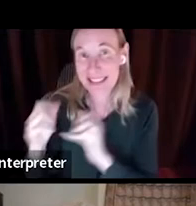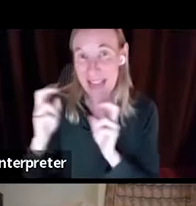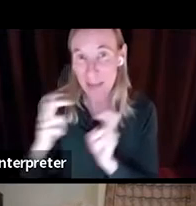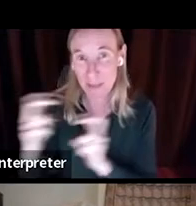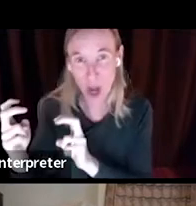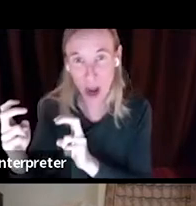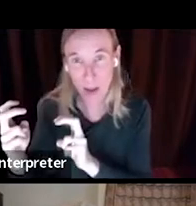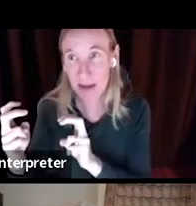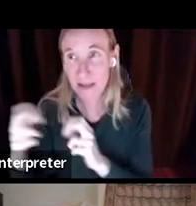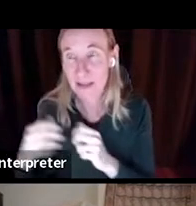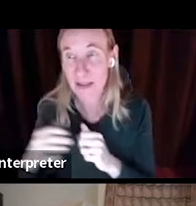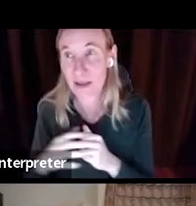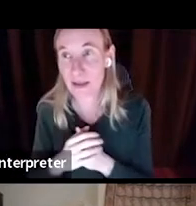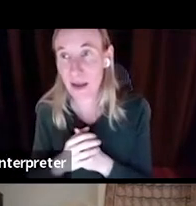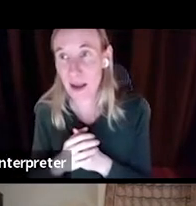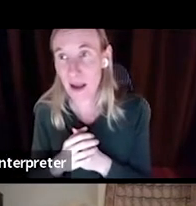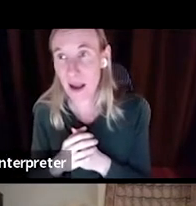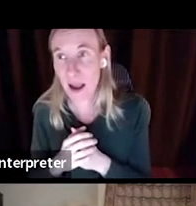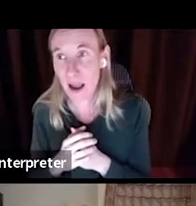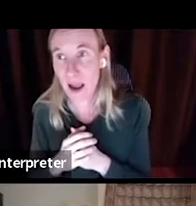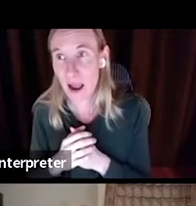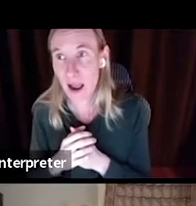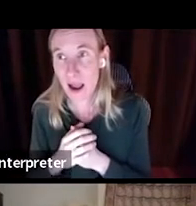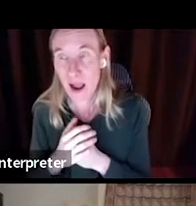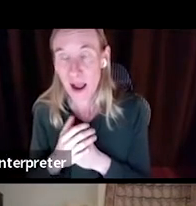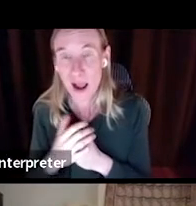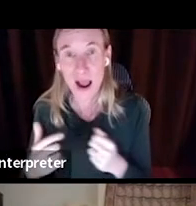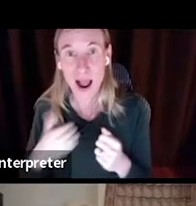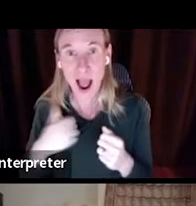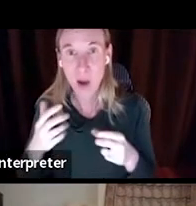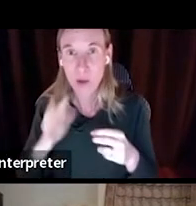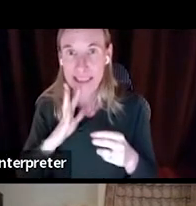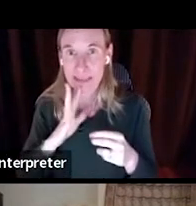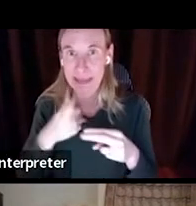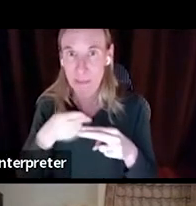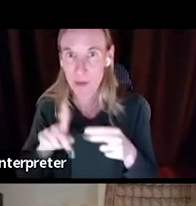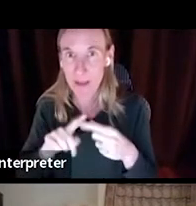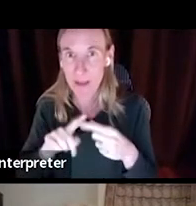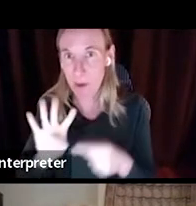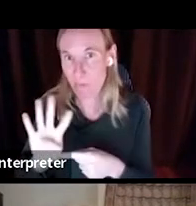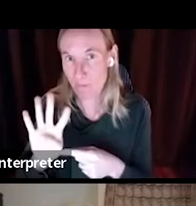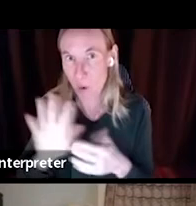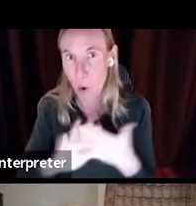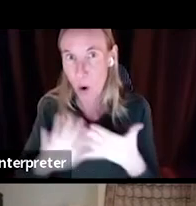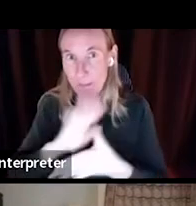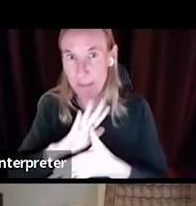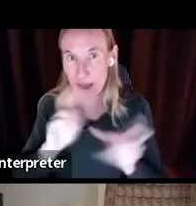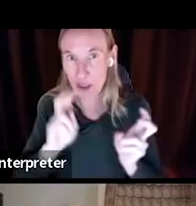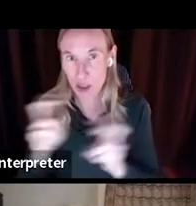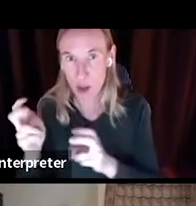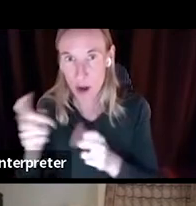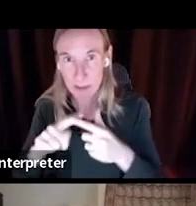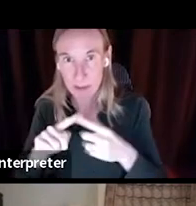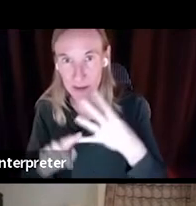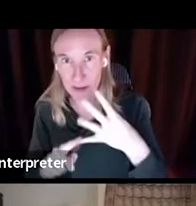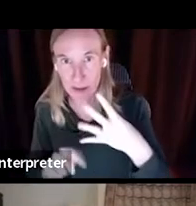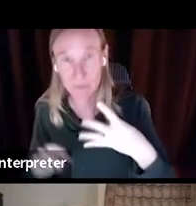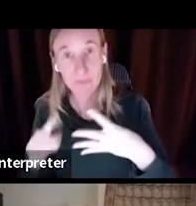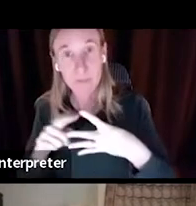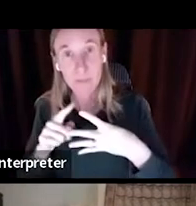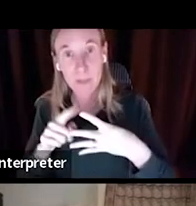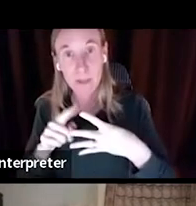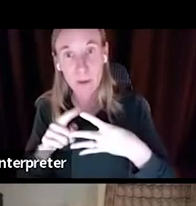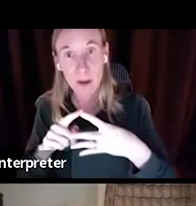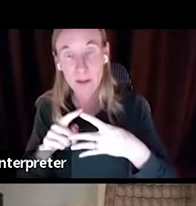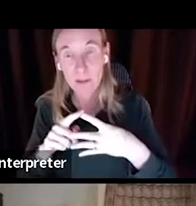I'm going to speak briefly about four main topics. One is applicability.